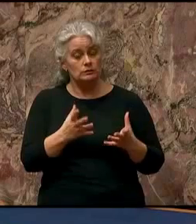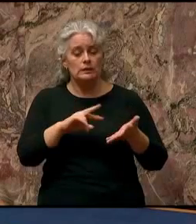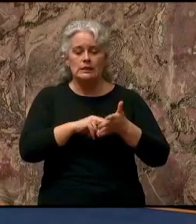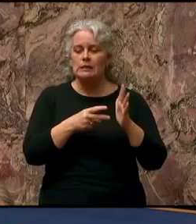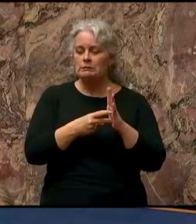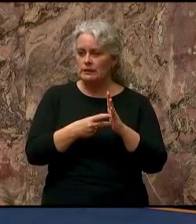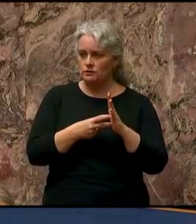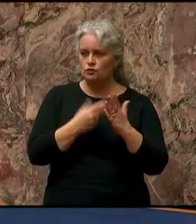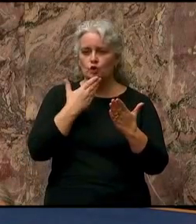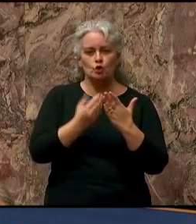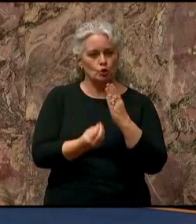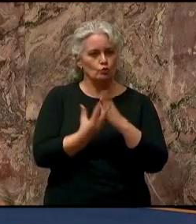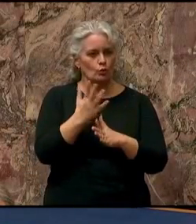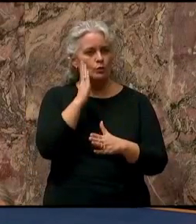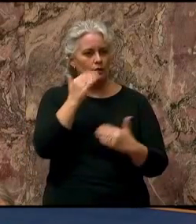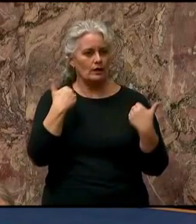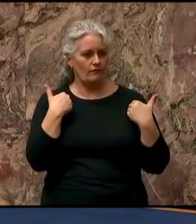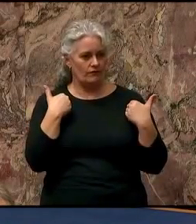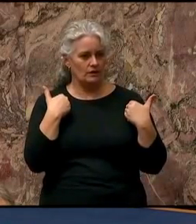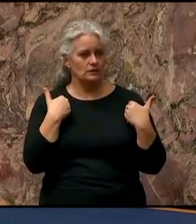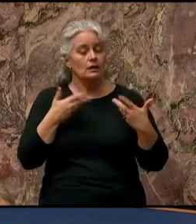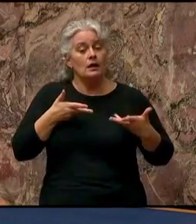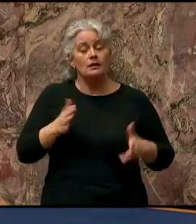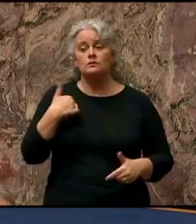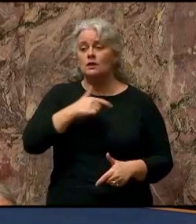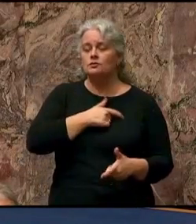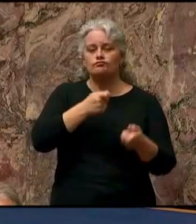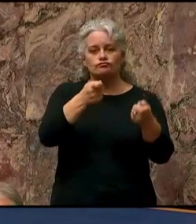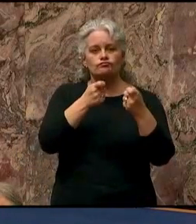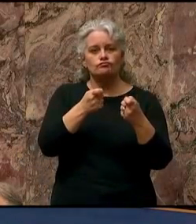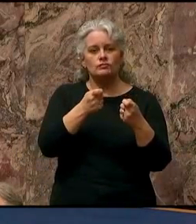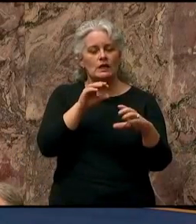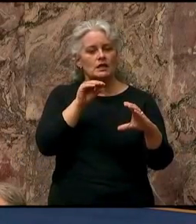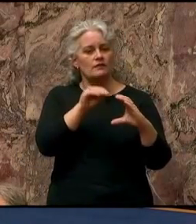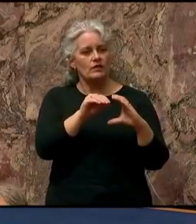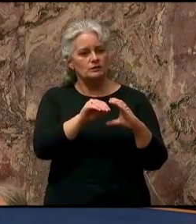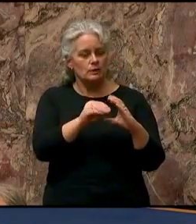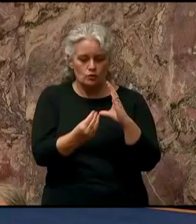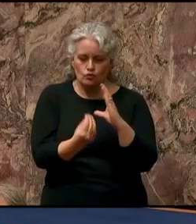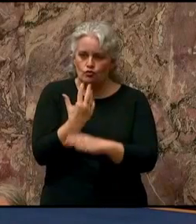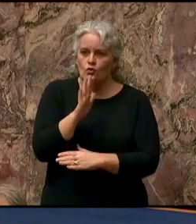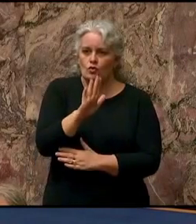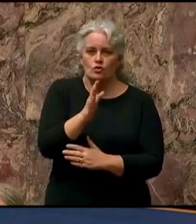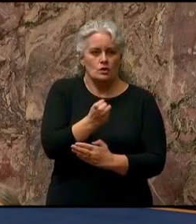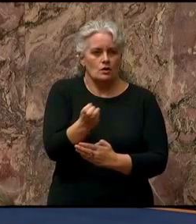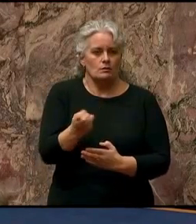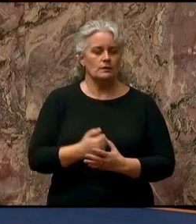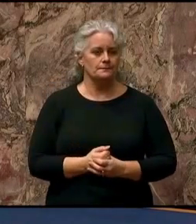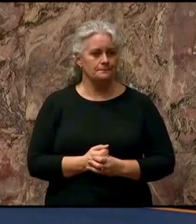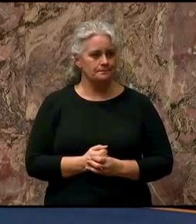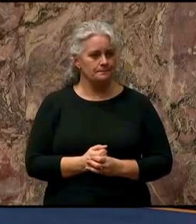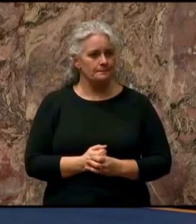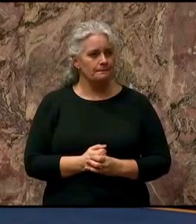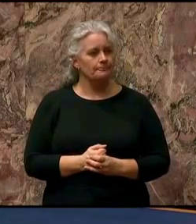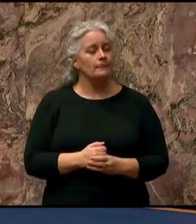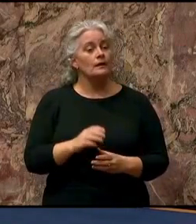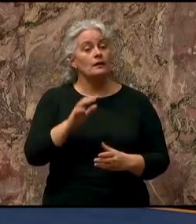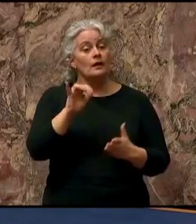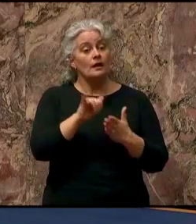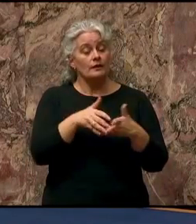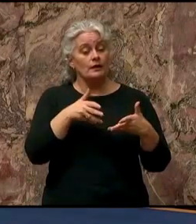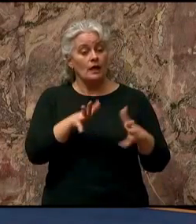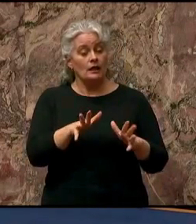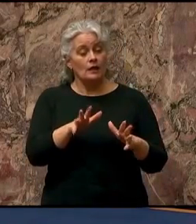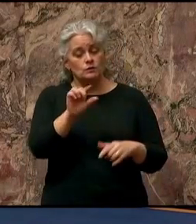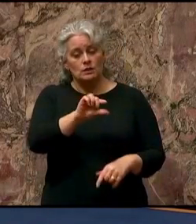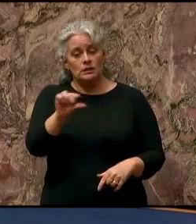growth. It allows us to attract investment and to grow the economy. And that allows government to provide